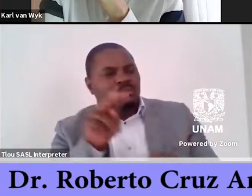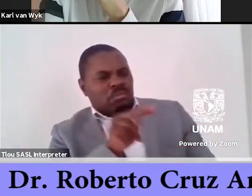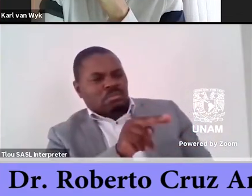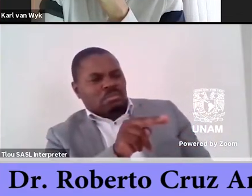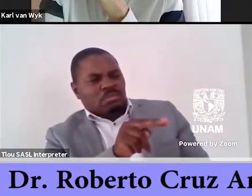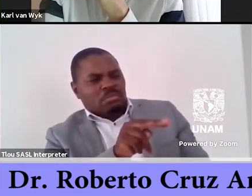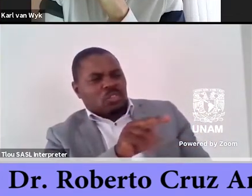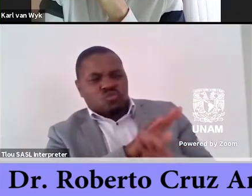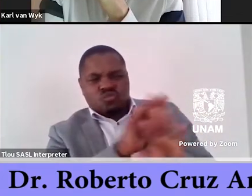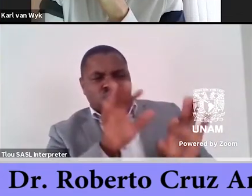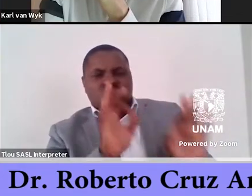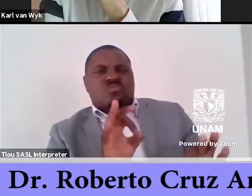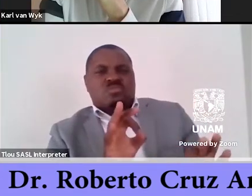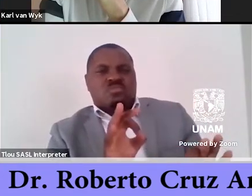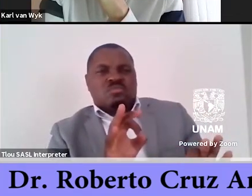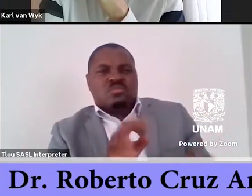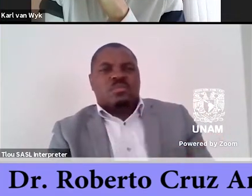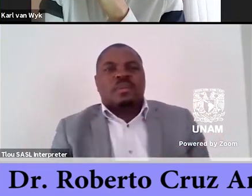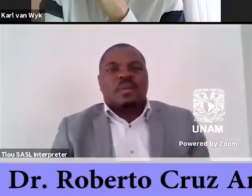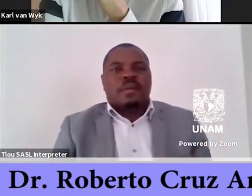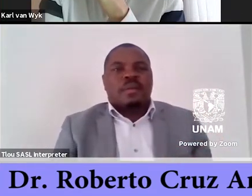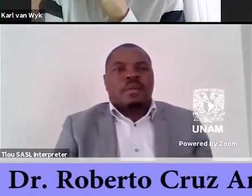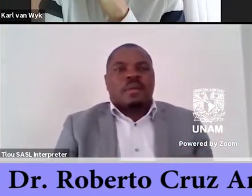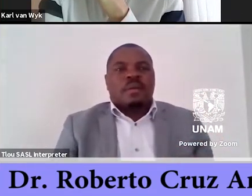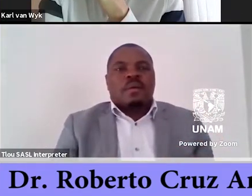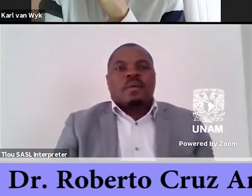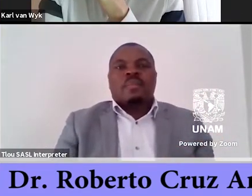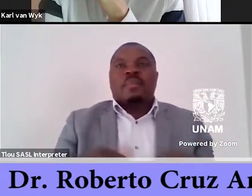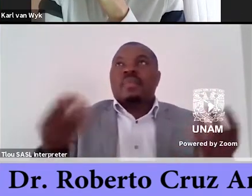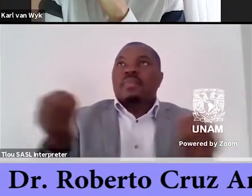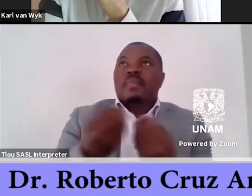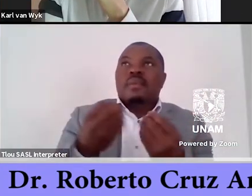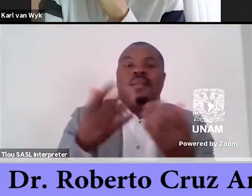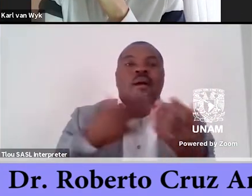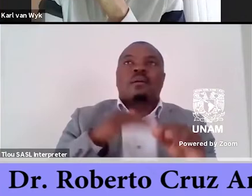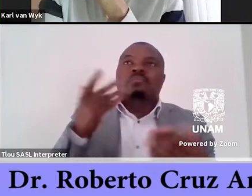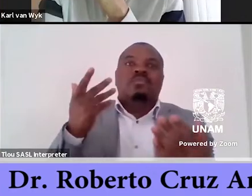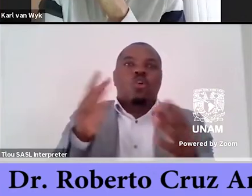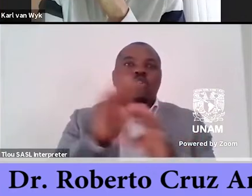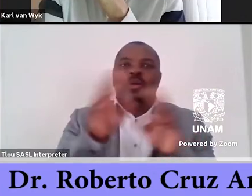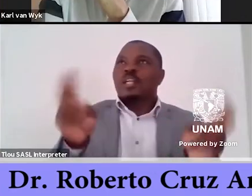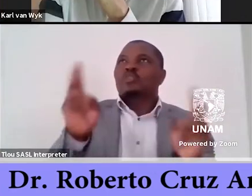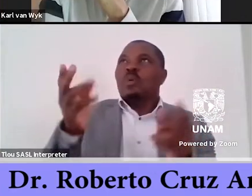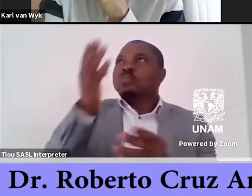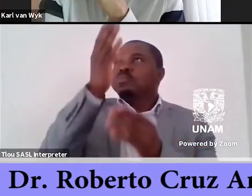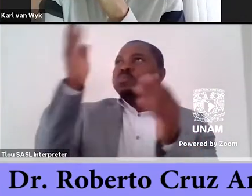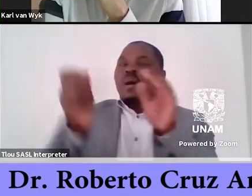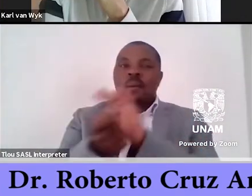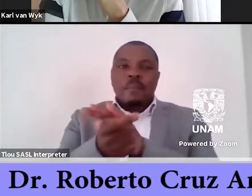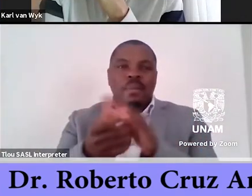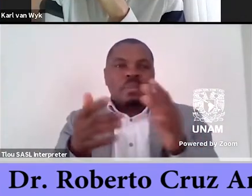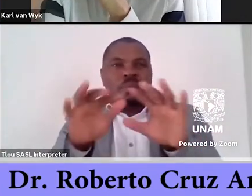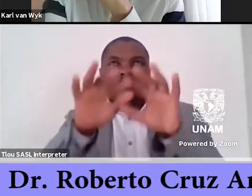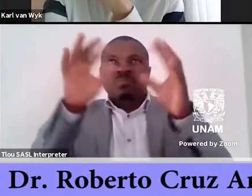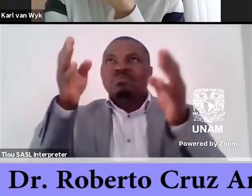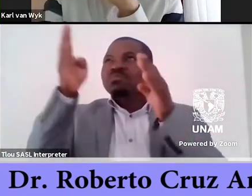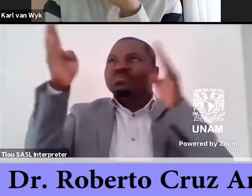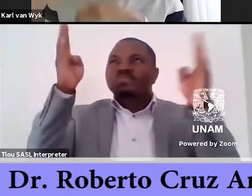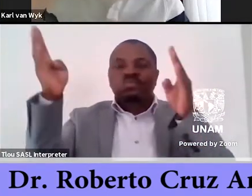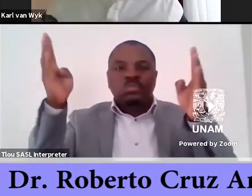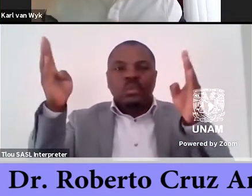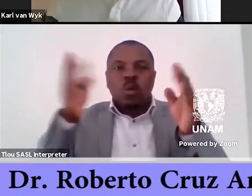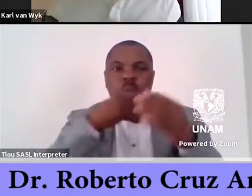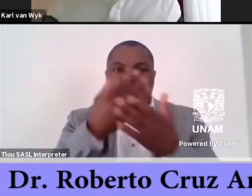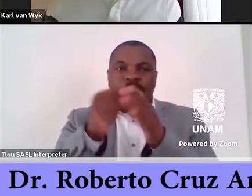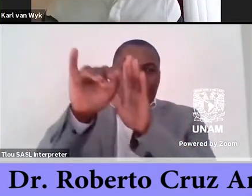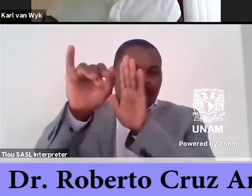criticism. The presence of supernatural phenomena, ghosts, life in other planets and other tropes can be identified